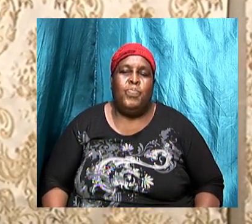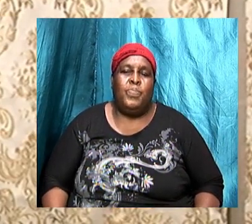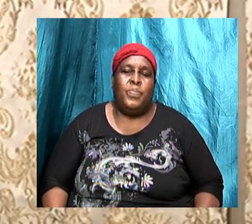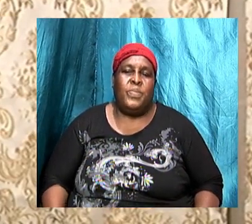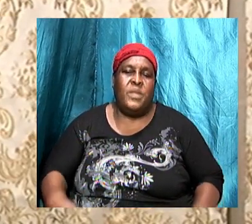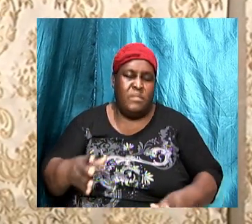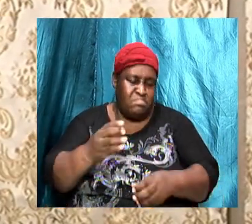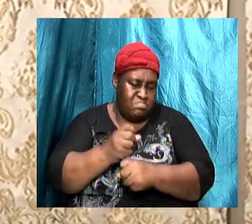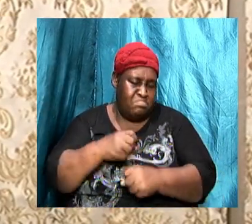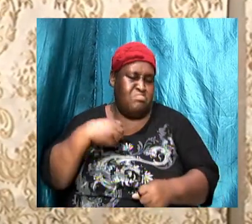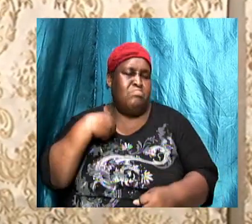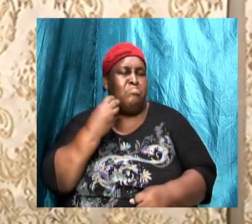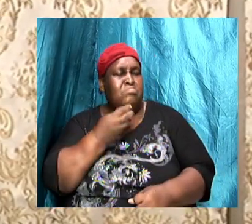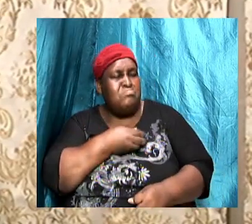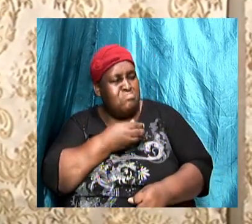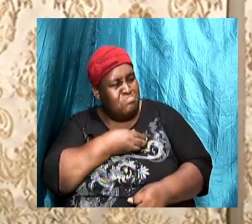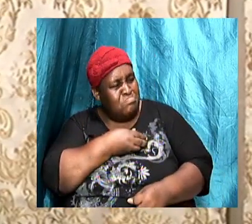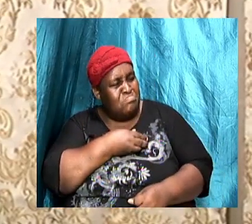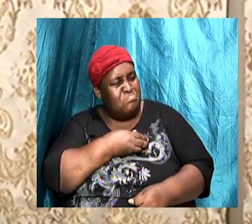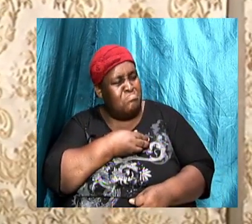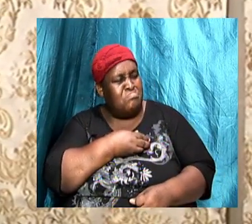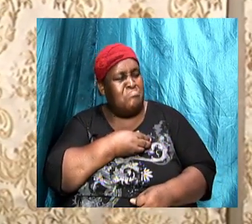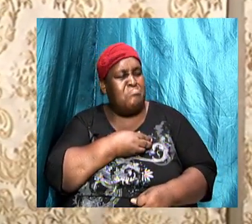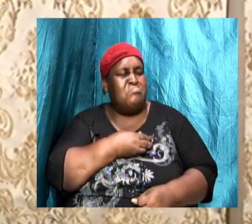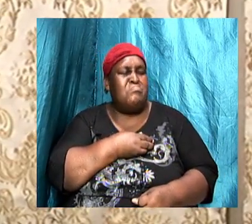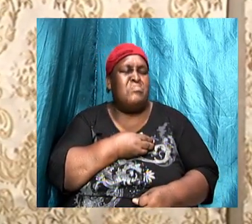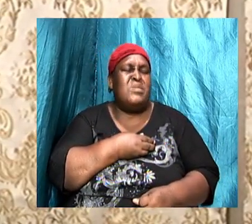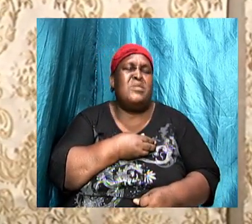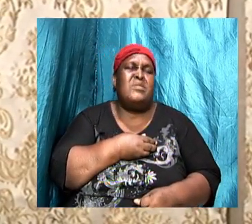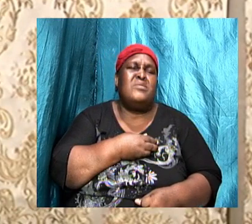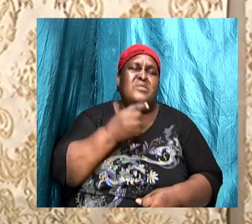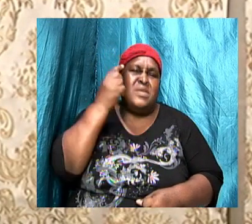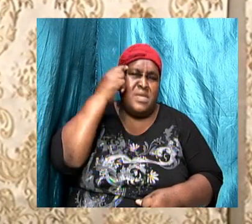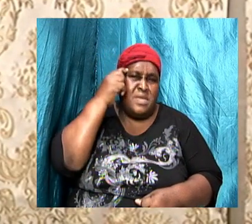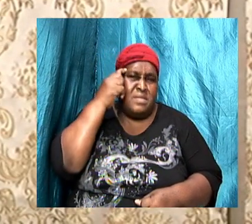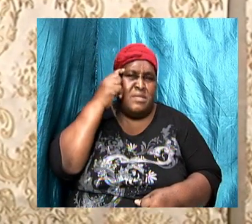perspective in the correct order.